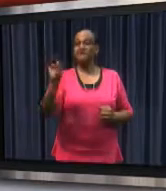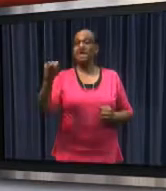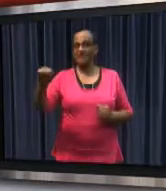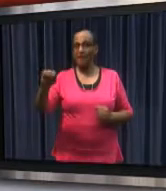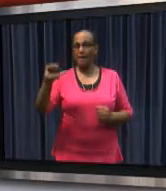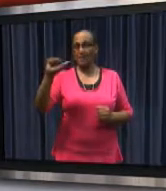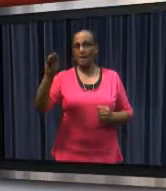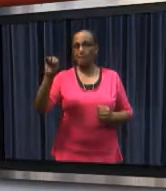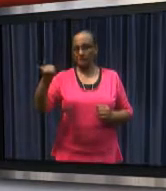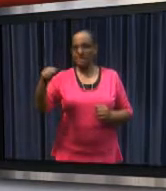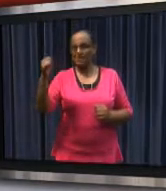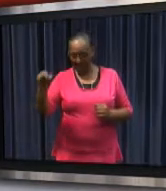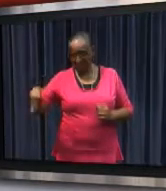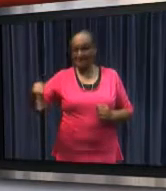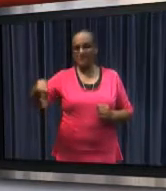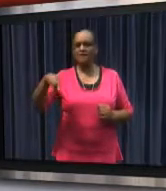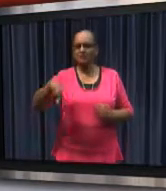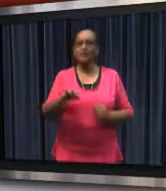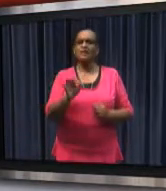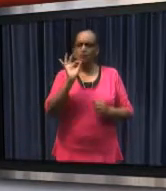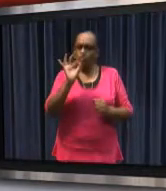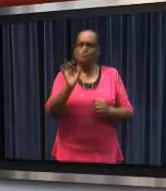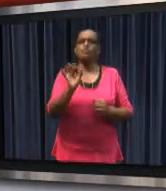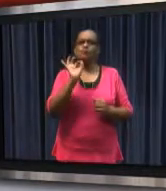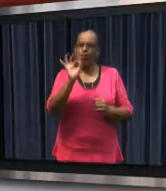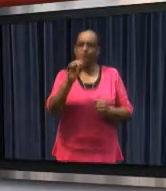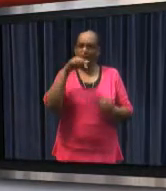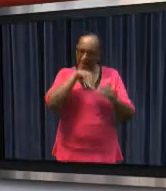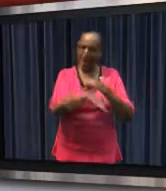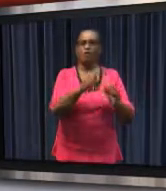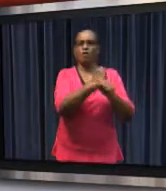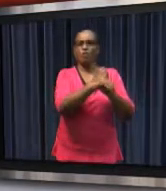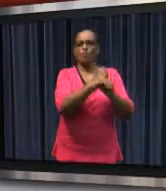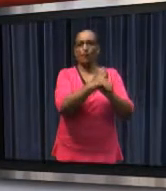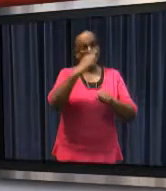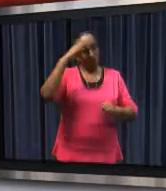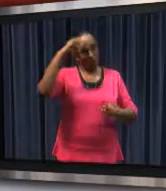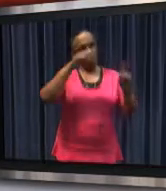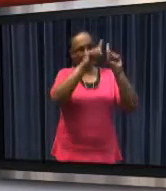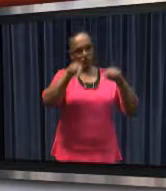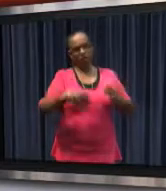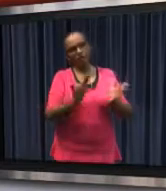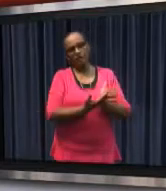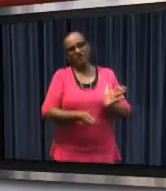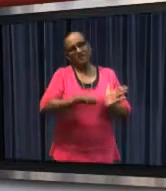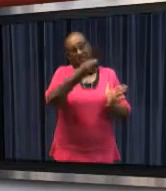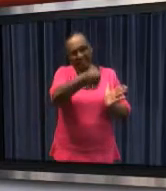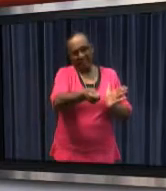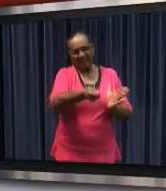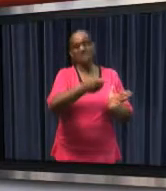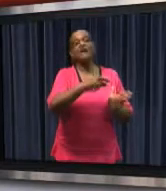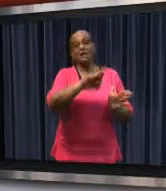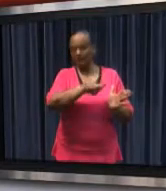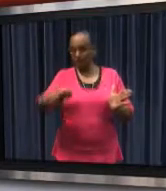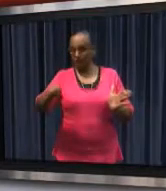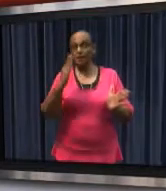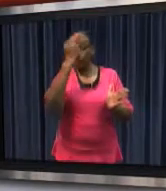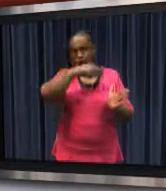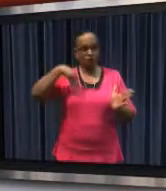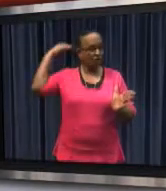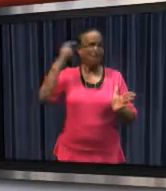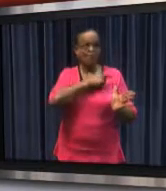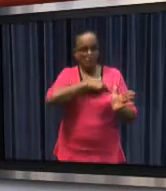of Vietnam and Azerbaijan have formally submitted their credentials yesterday to the President of the President of of Suriname